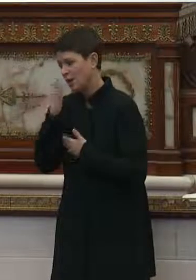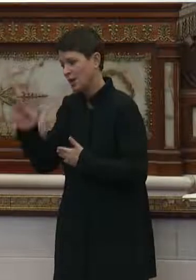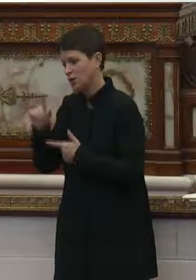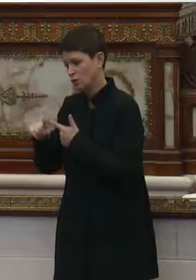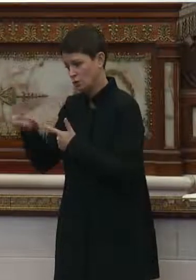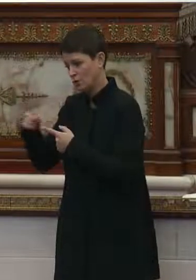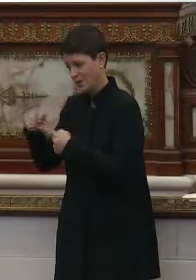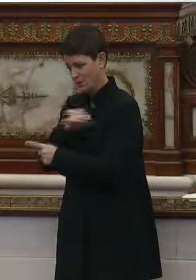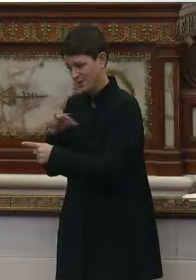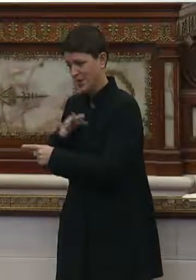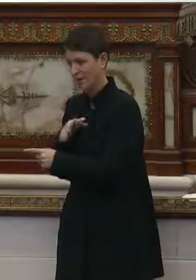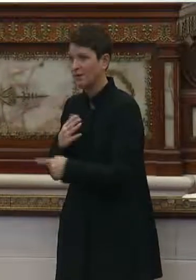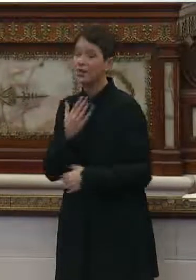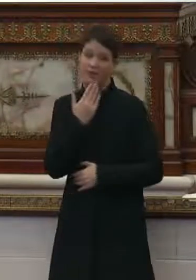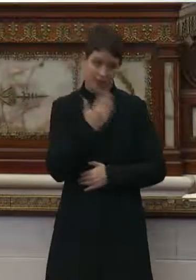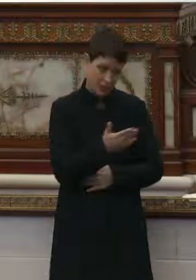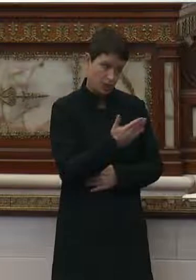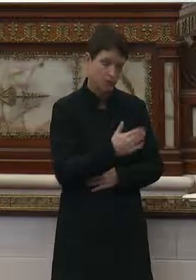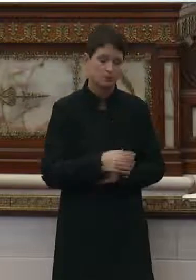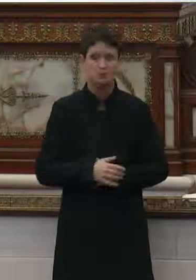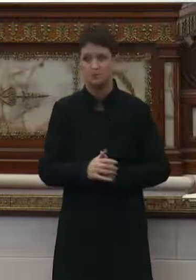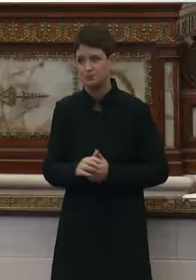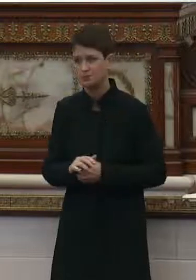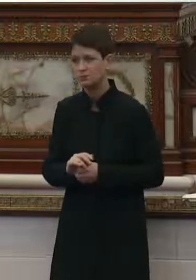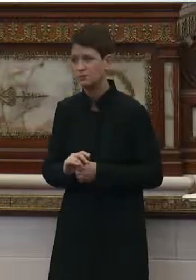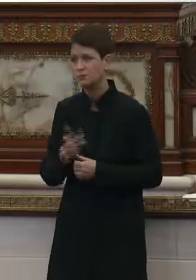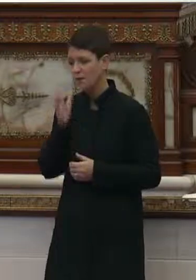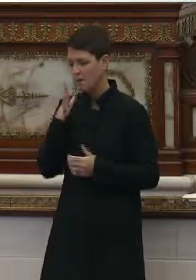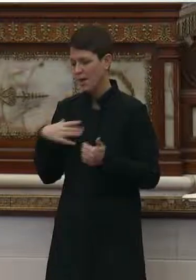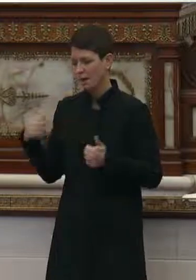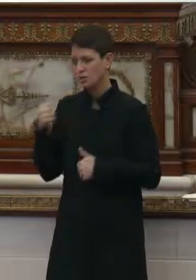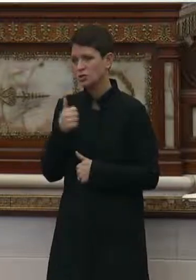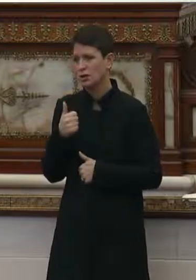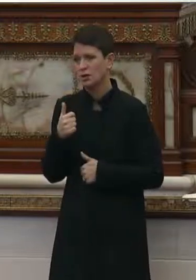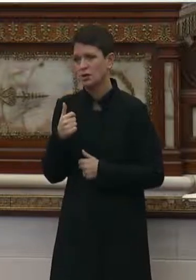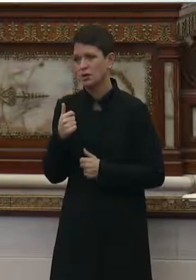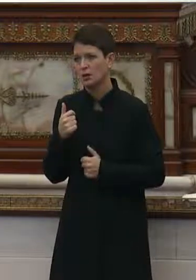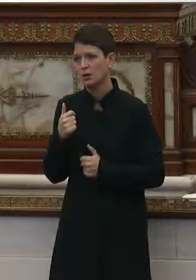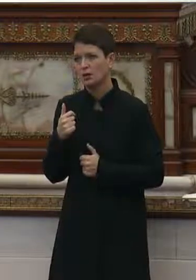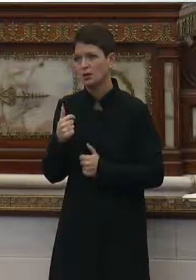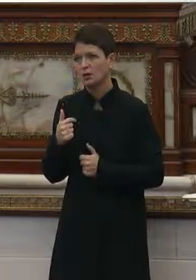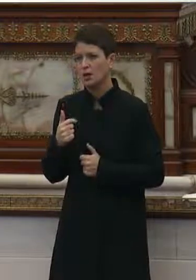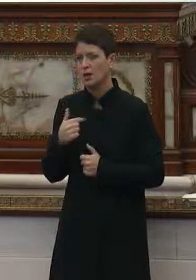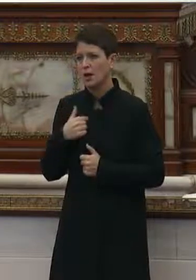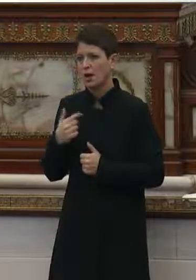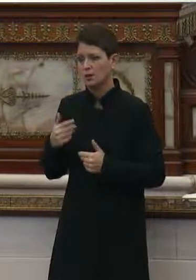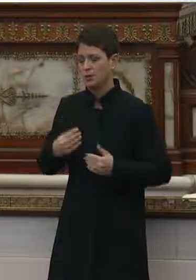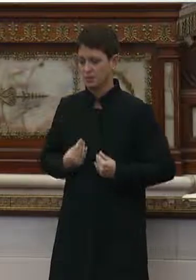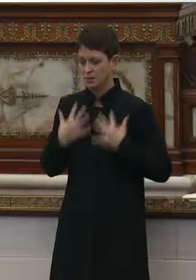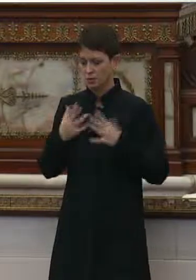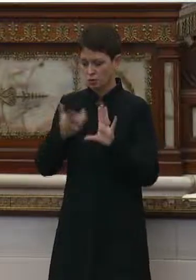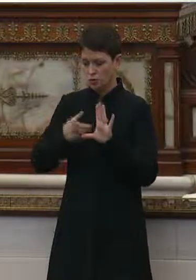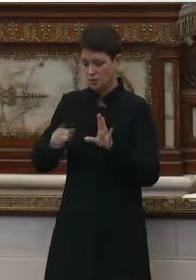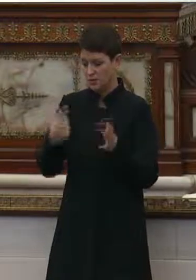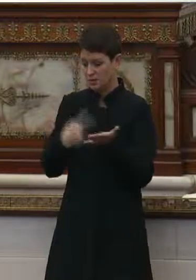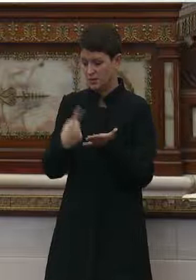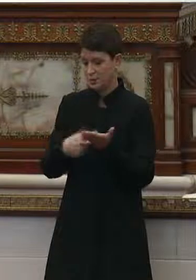Chair, I was compelled to be on this because